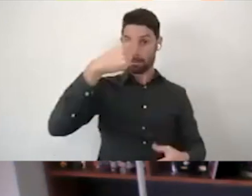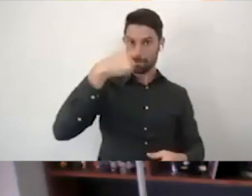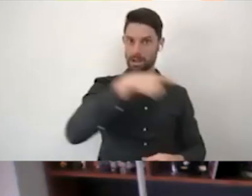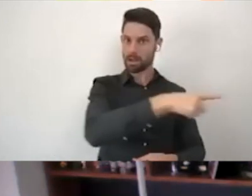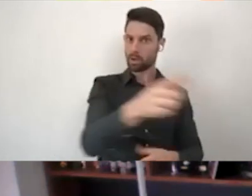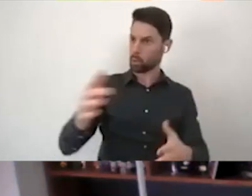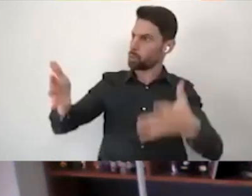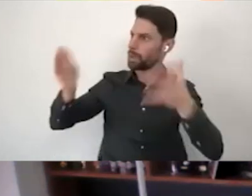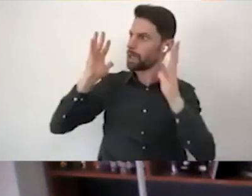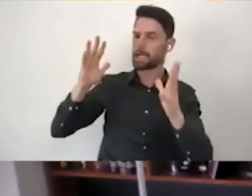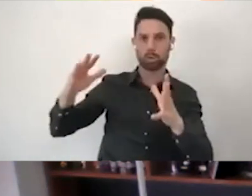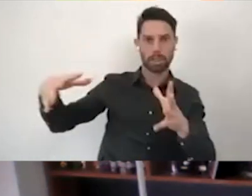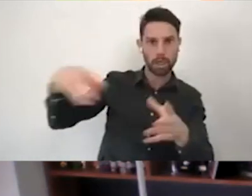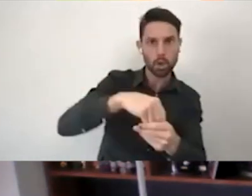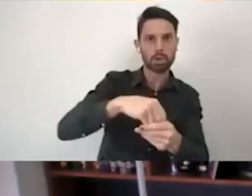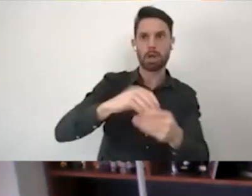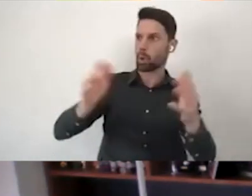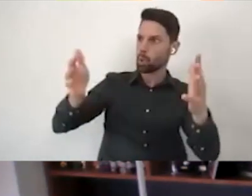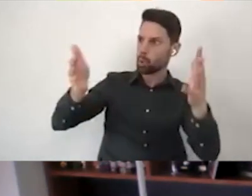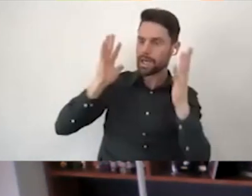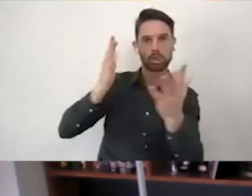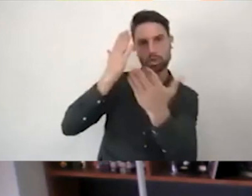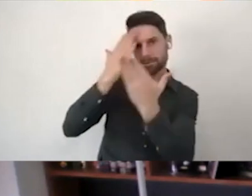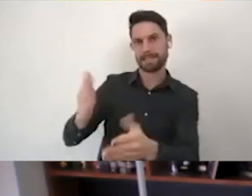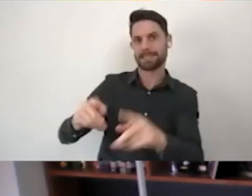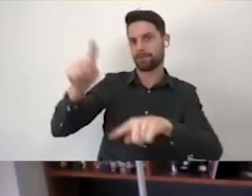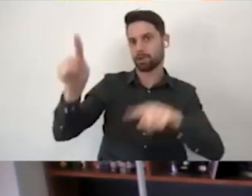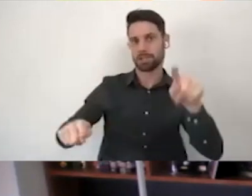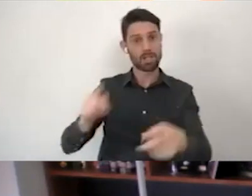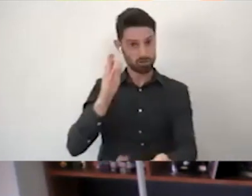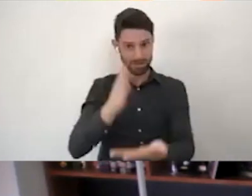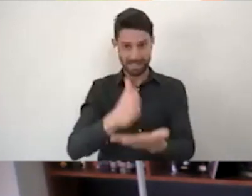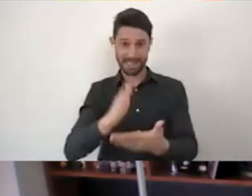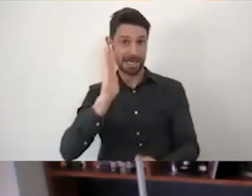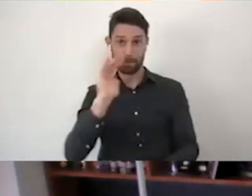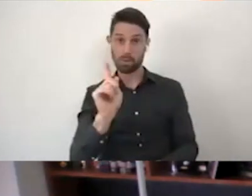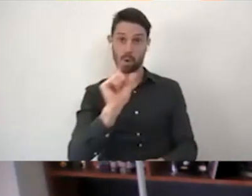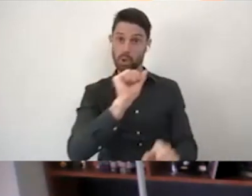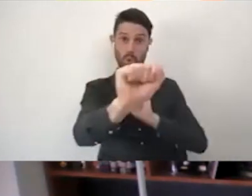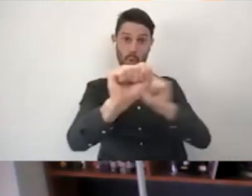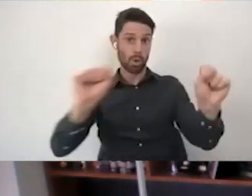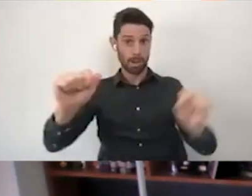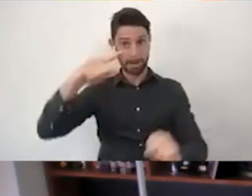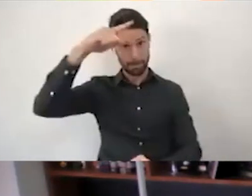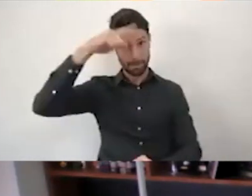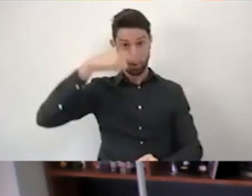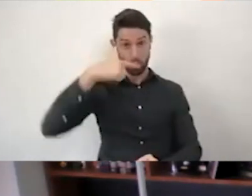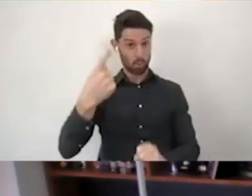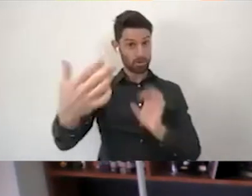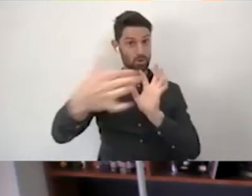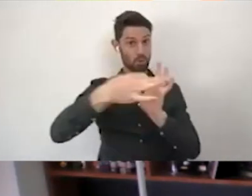no matter what role you're in, every single person in this call today has